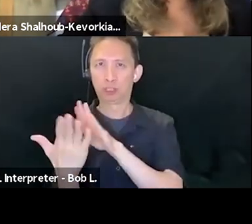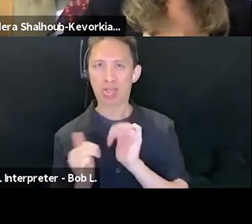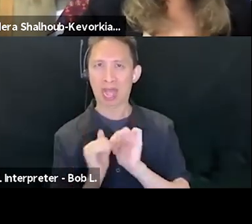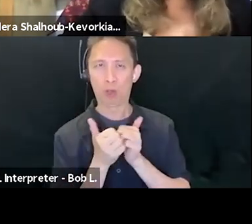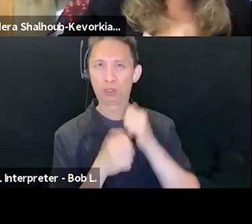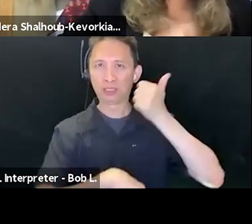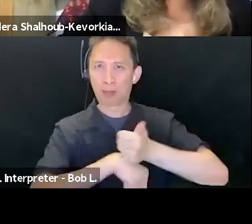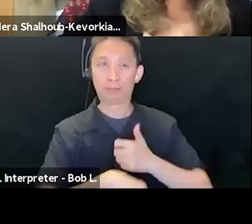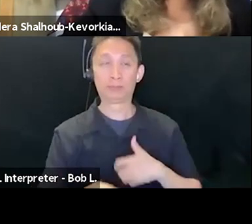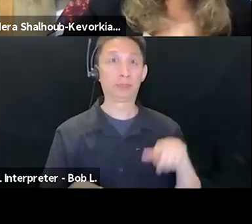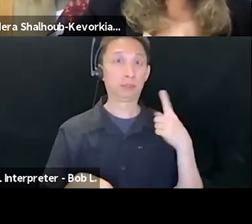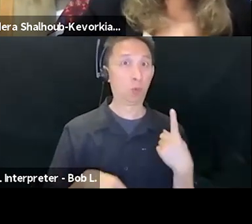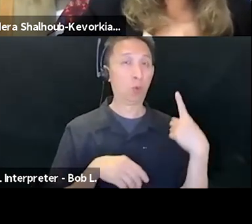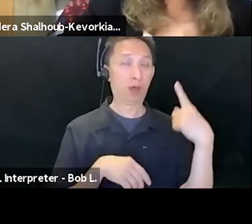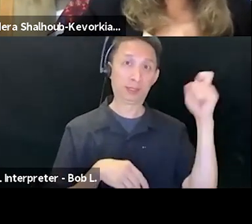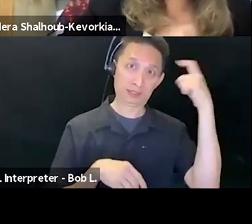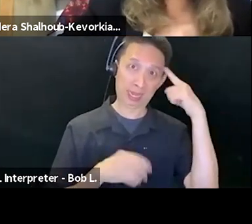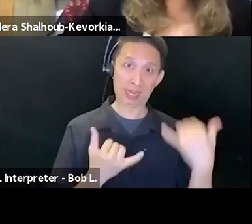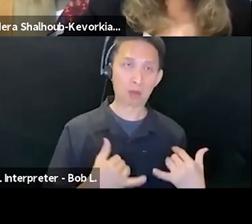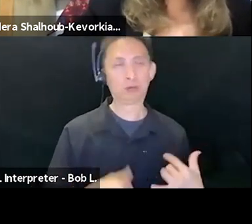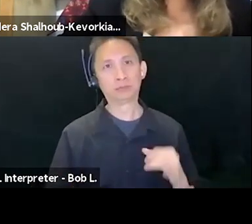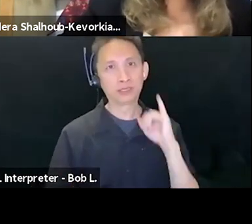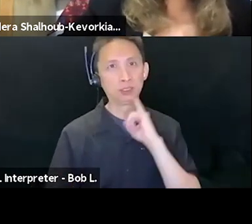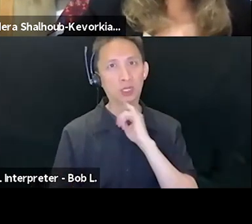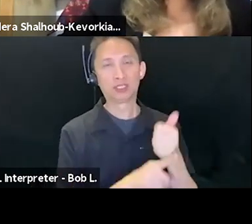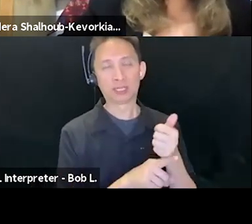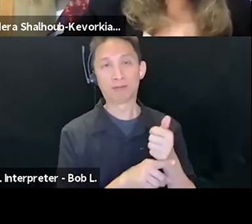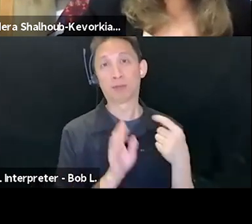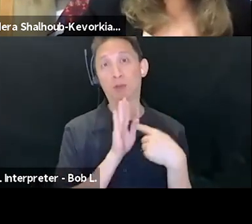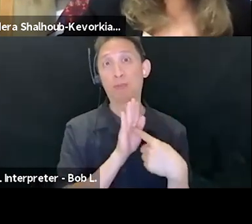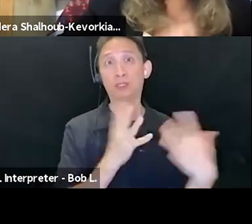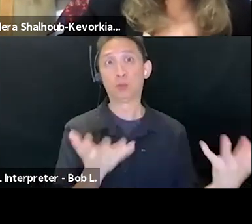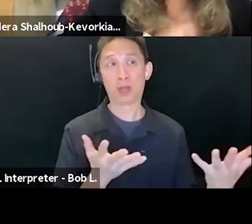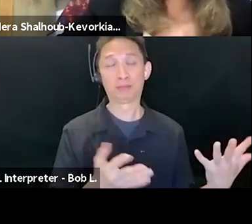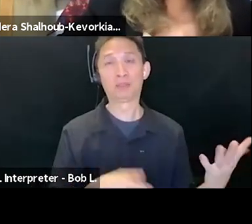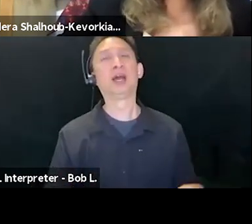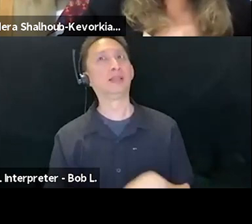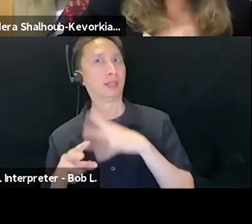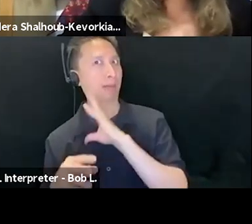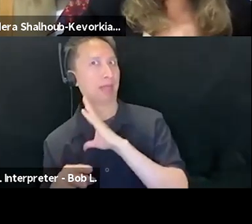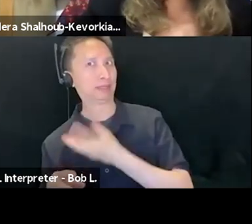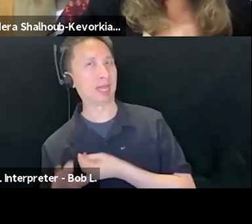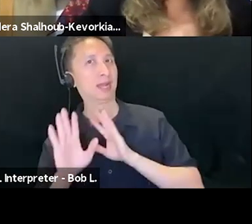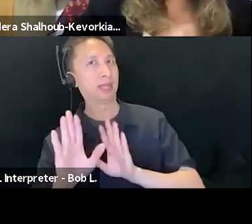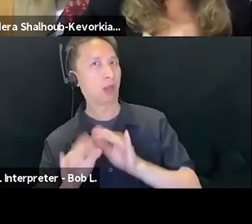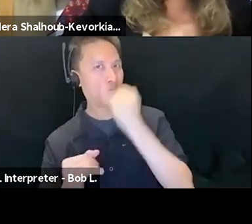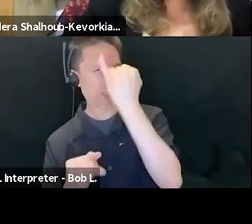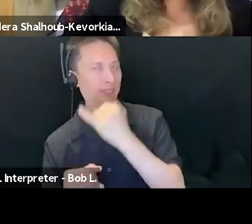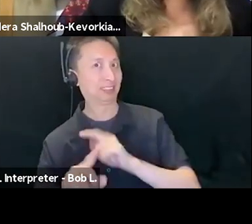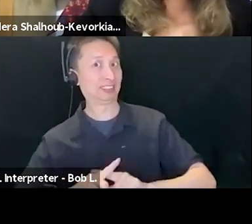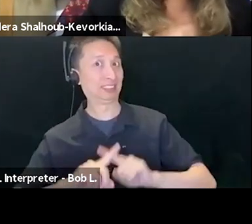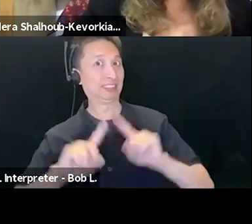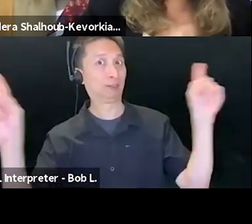one state that exists now is the state of Israel with all that it represents. And the alternative idea is the idea of Palestine, which involves for,